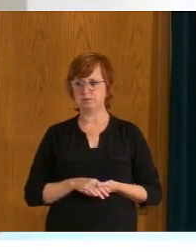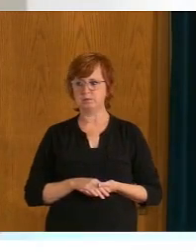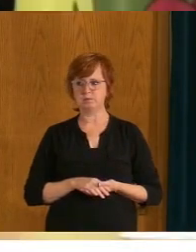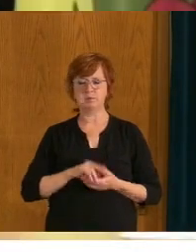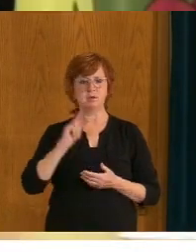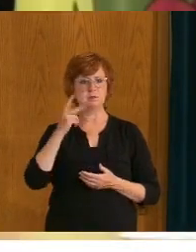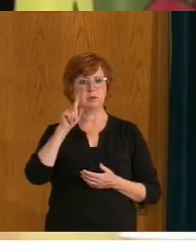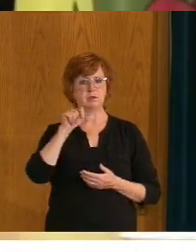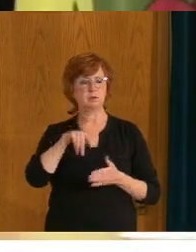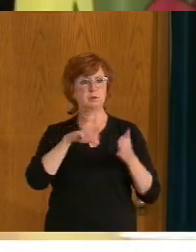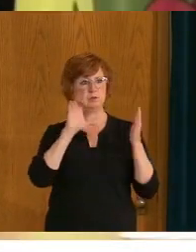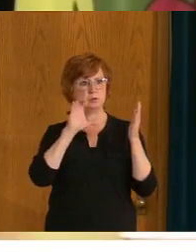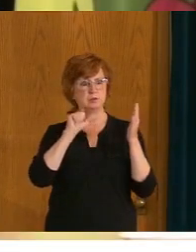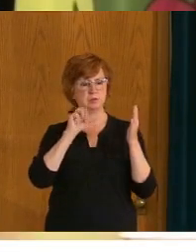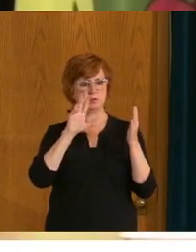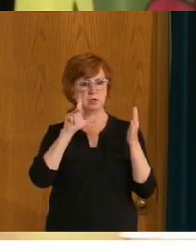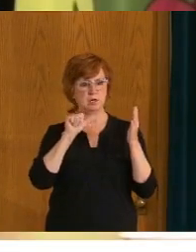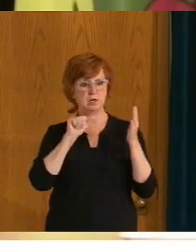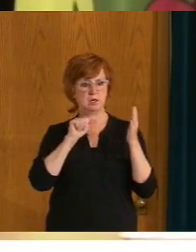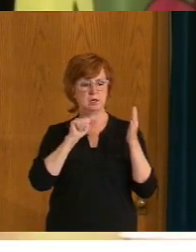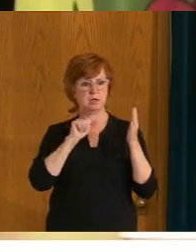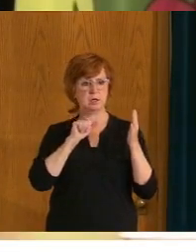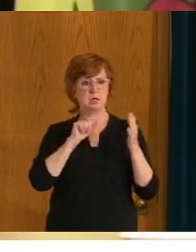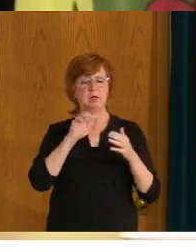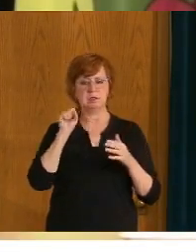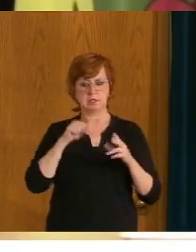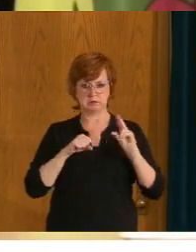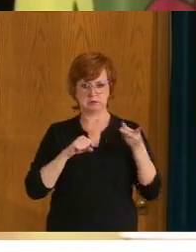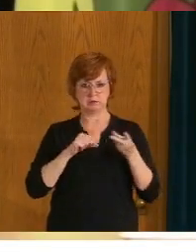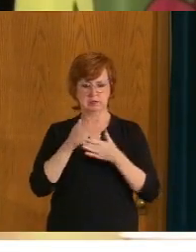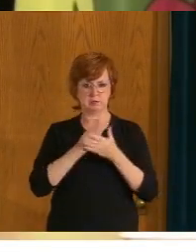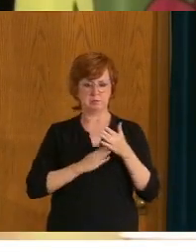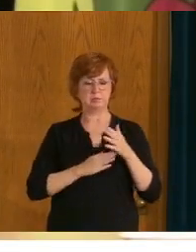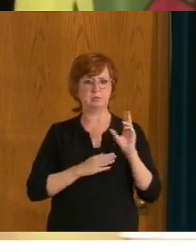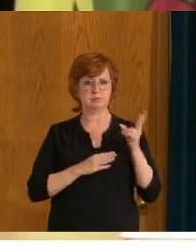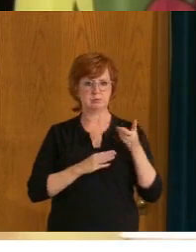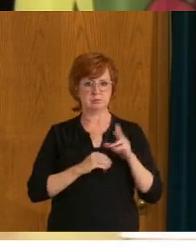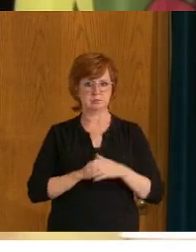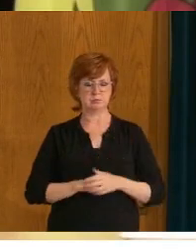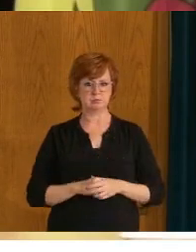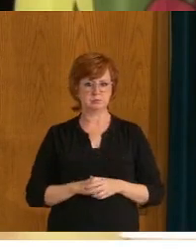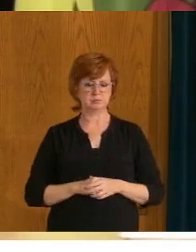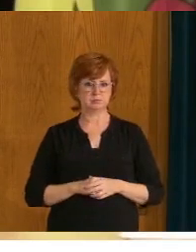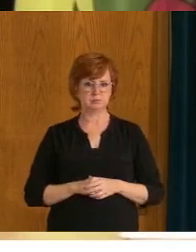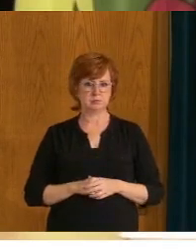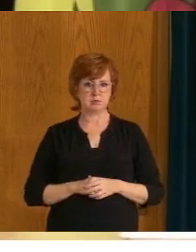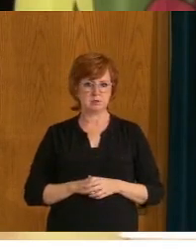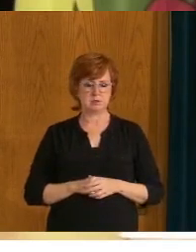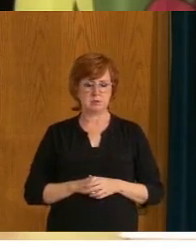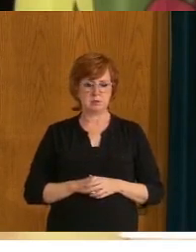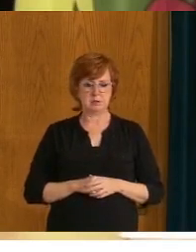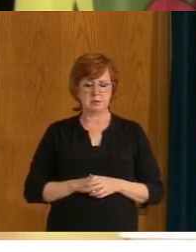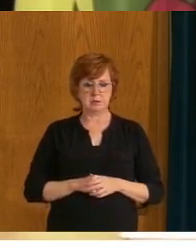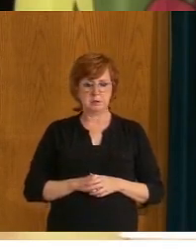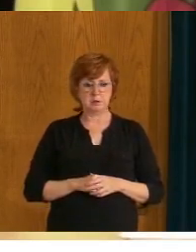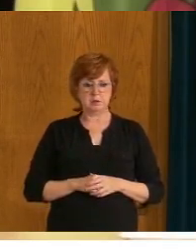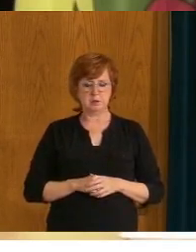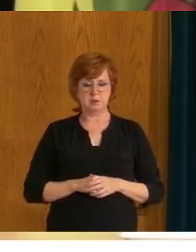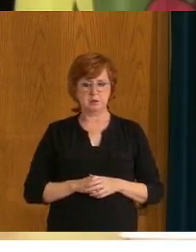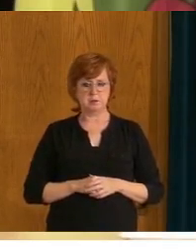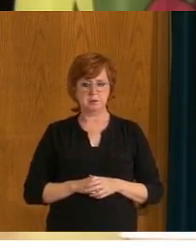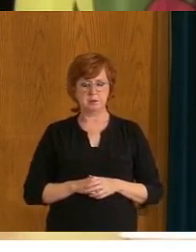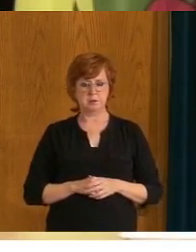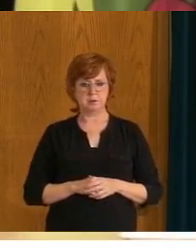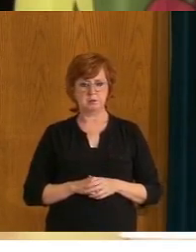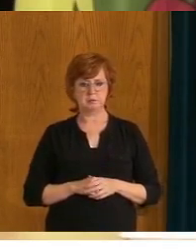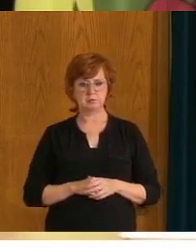Follow up, Carla. And second part of the question is, uh, will the lockdown guidelines, I guess, for a situation